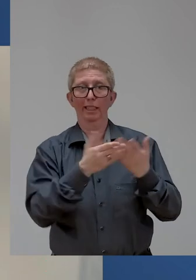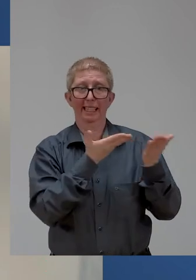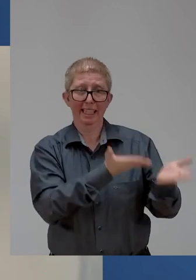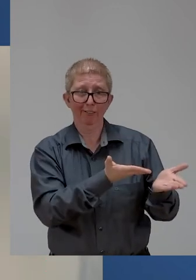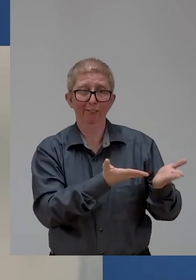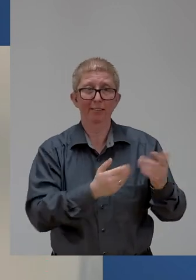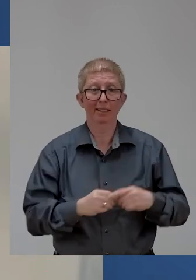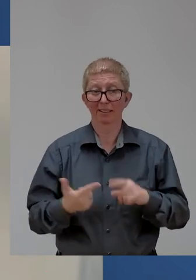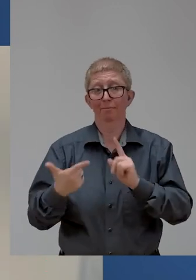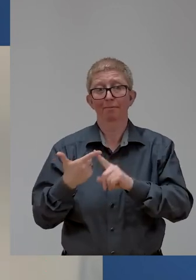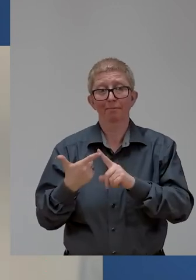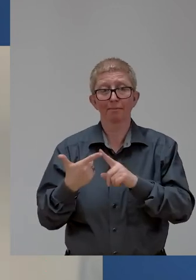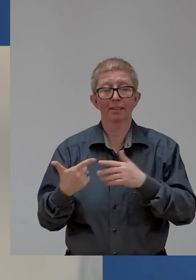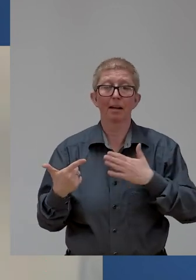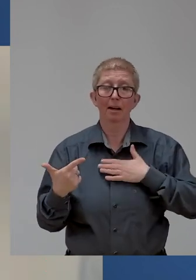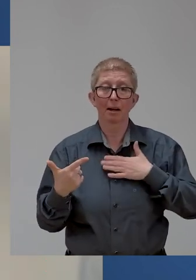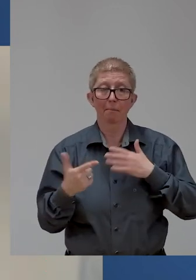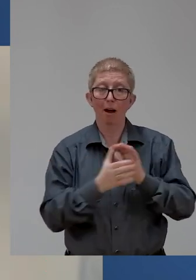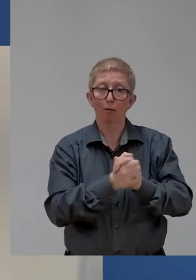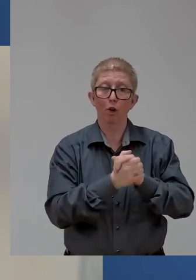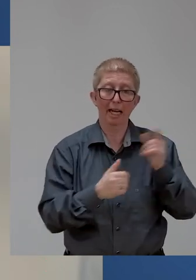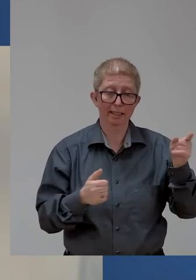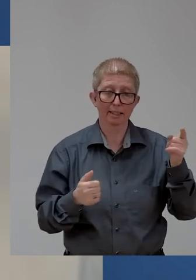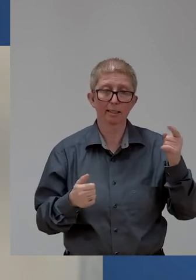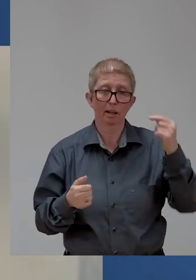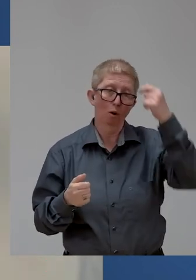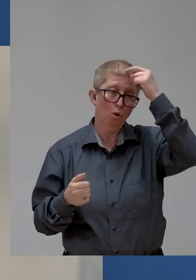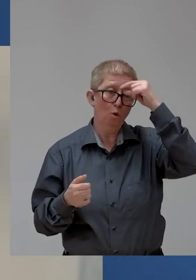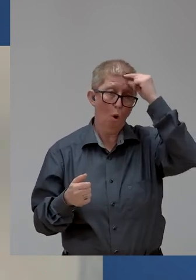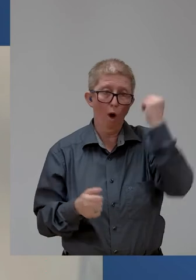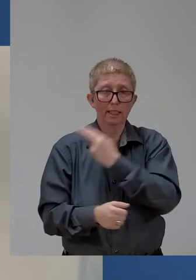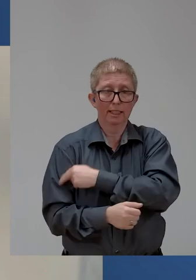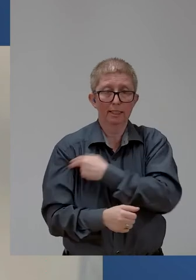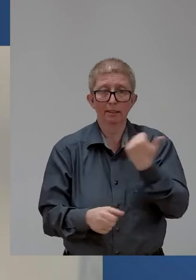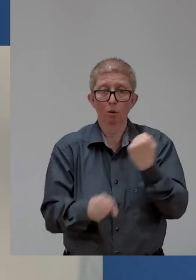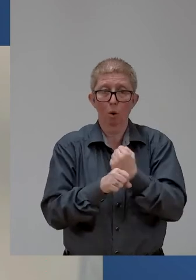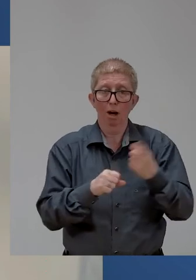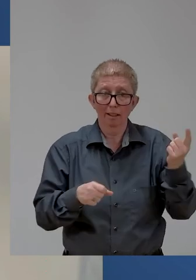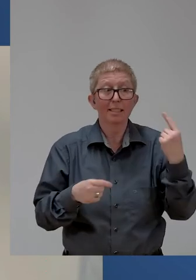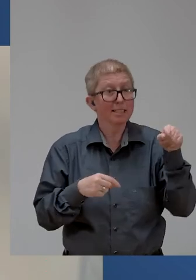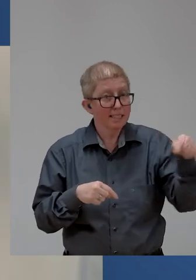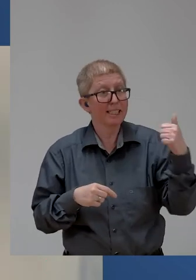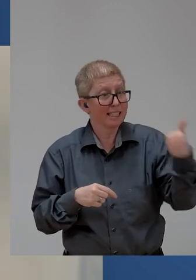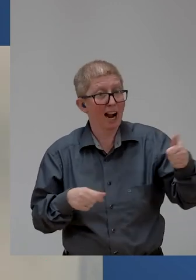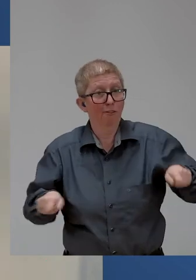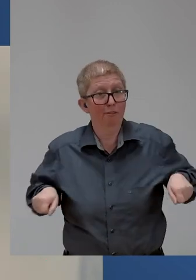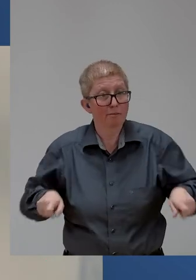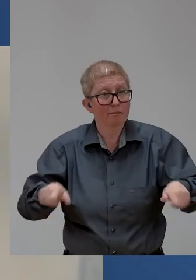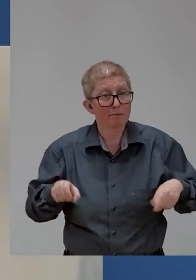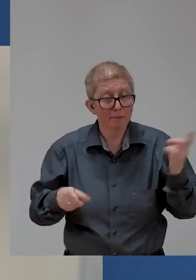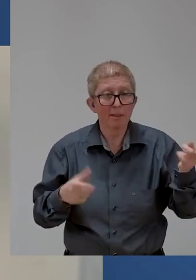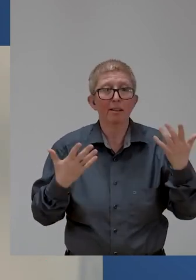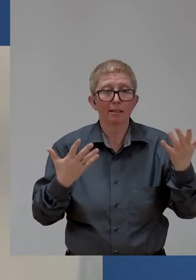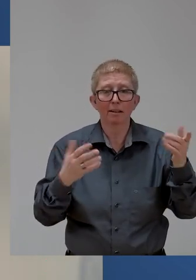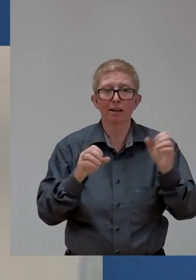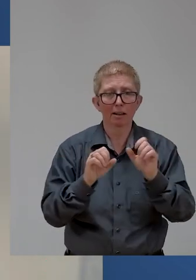the already challenging environment in her chair, and she said the toughest part was both patients and doctors alike, not believing she was qualified to care for them just